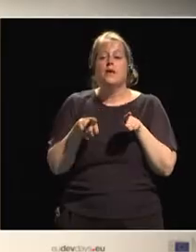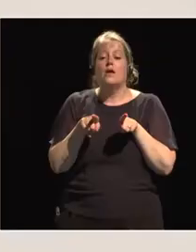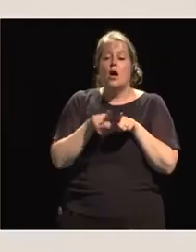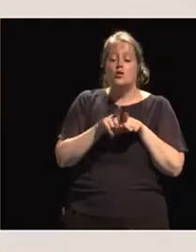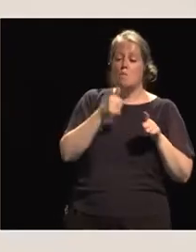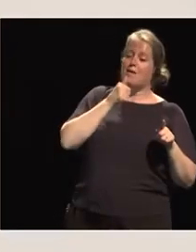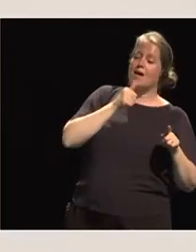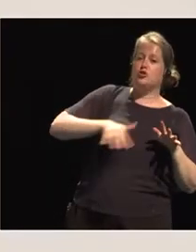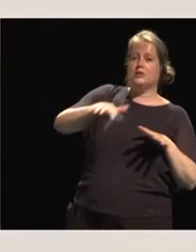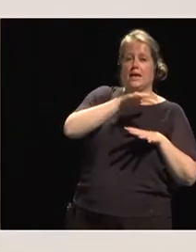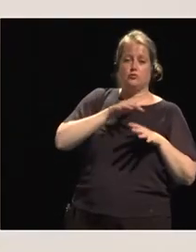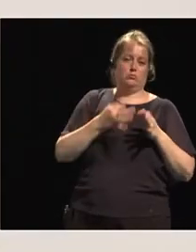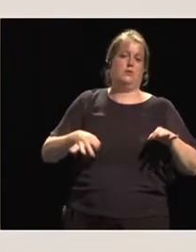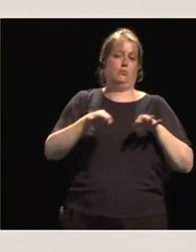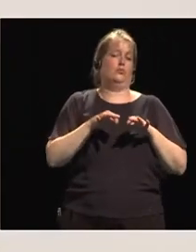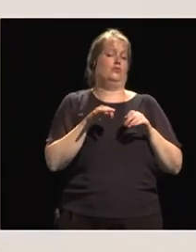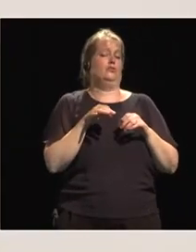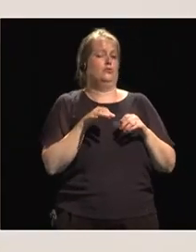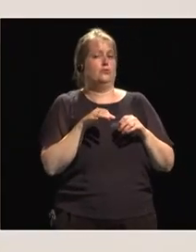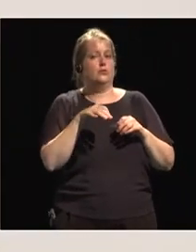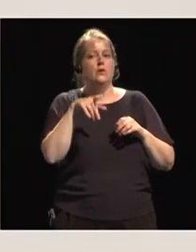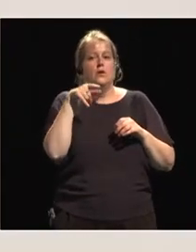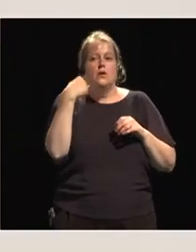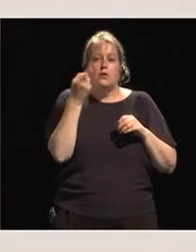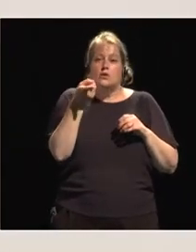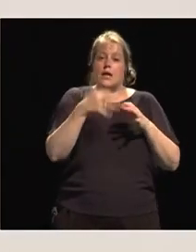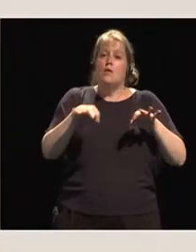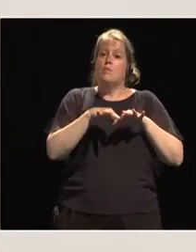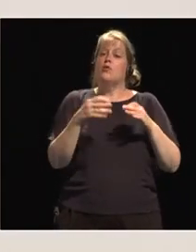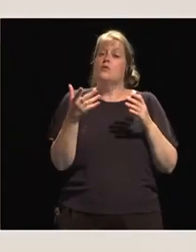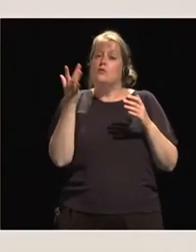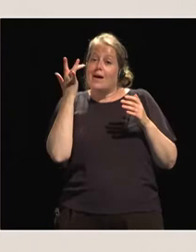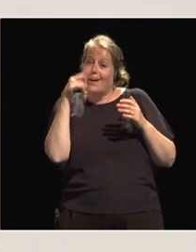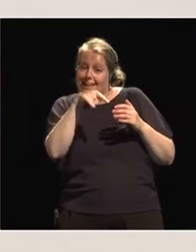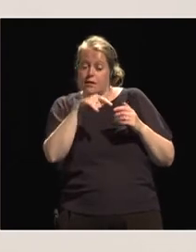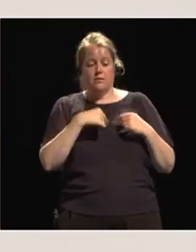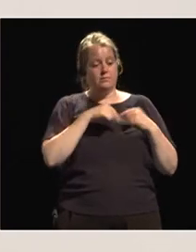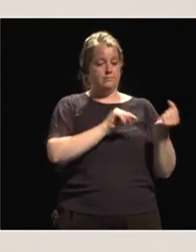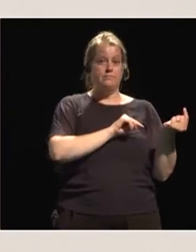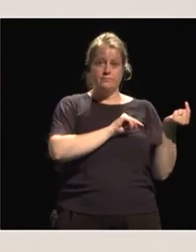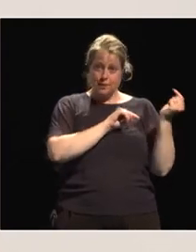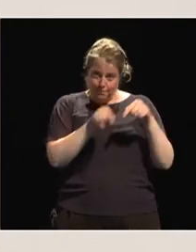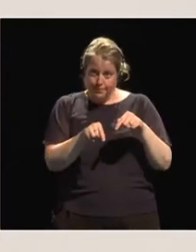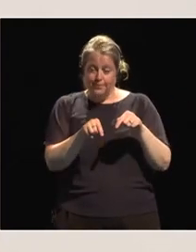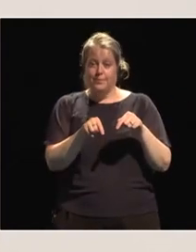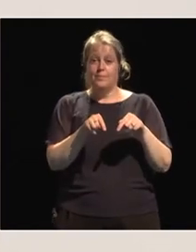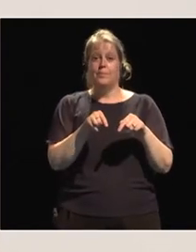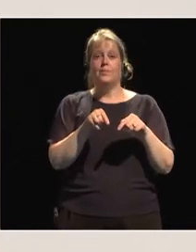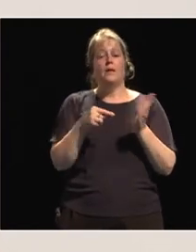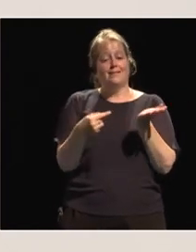is important. Why I said important? Because they come in, bring the